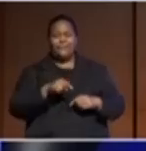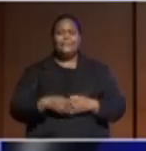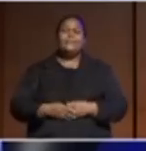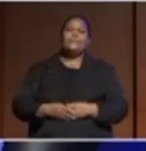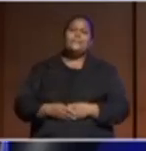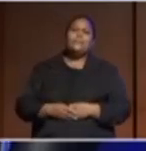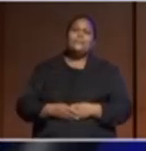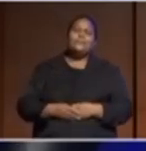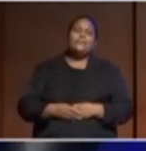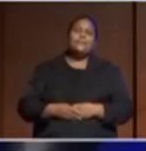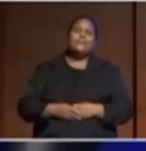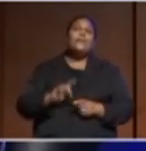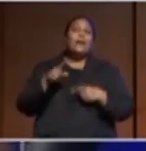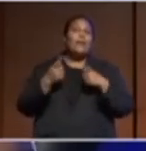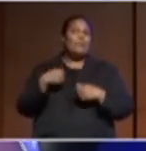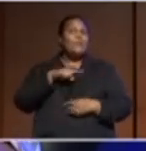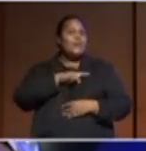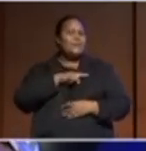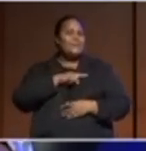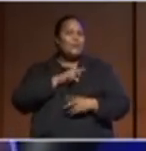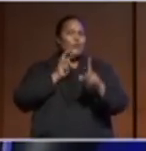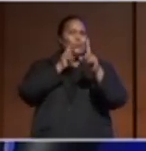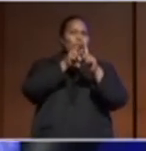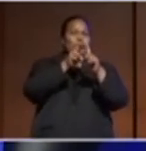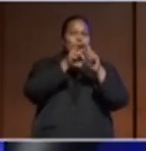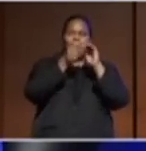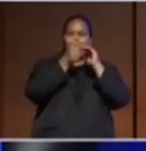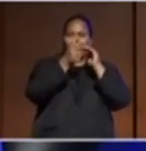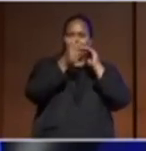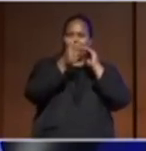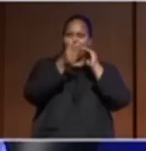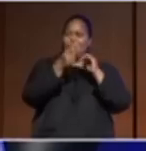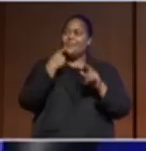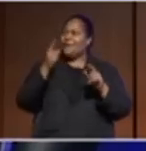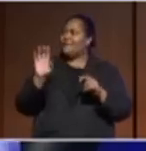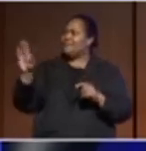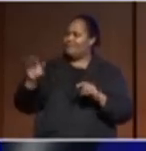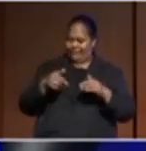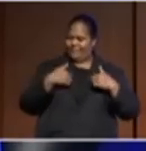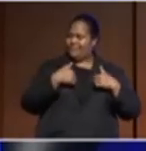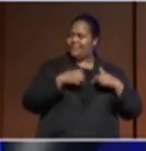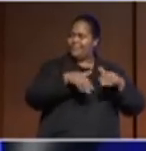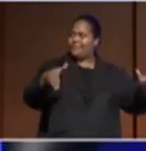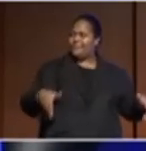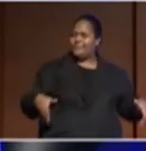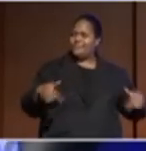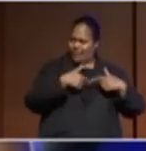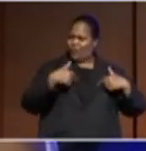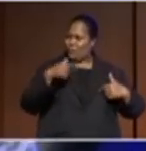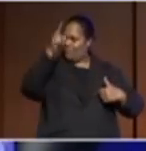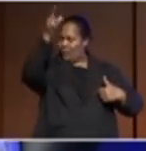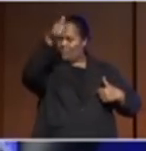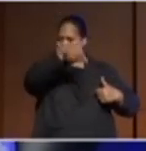about us putting a stamp and saying, this is our turf. We're custodians of this.